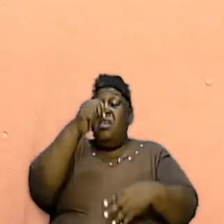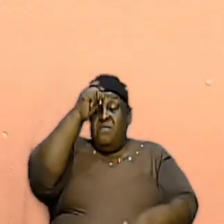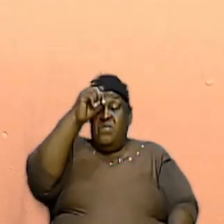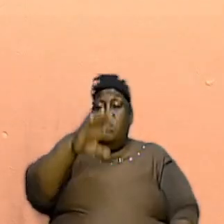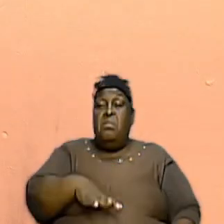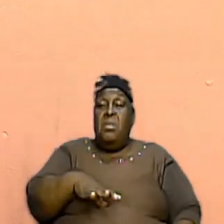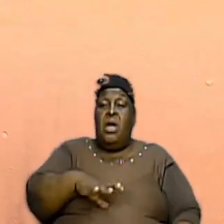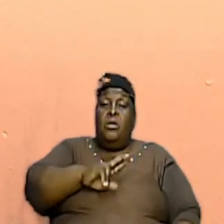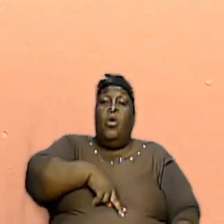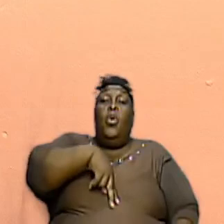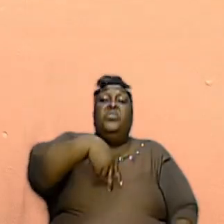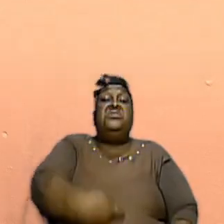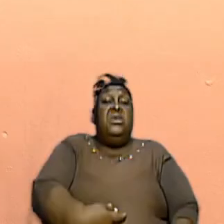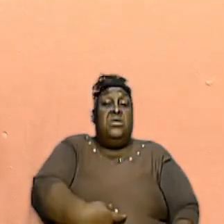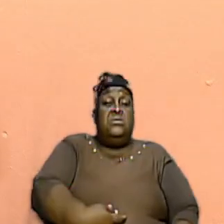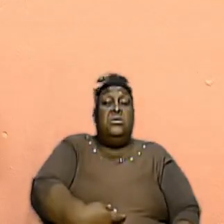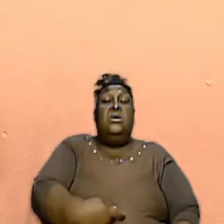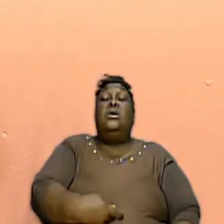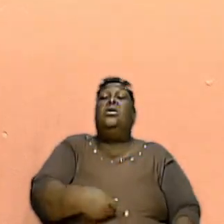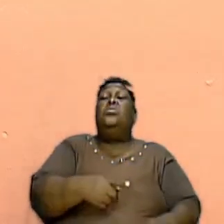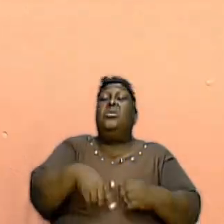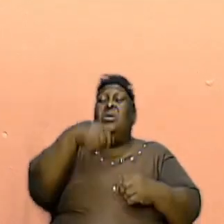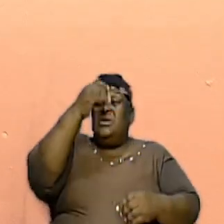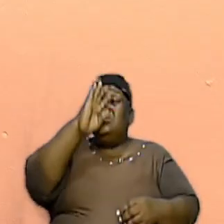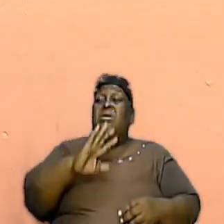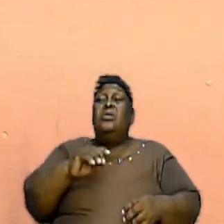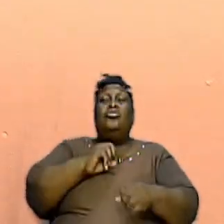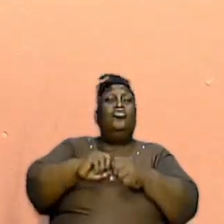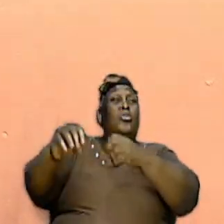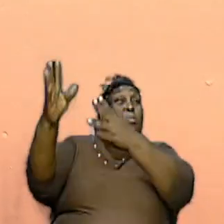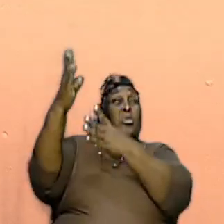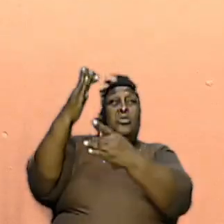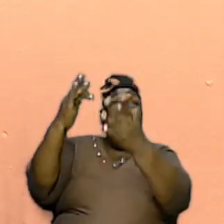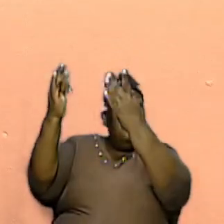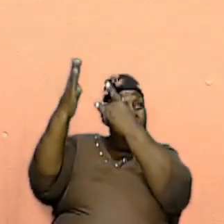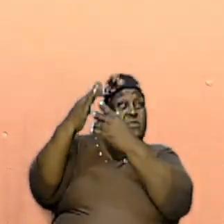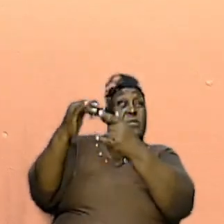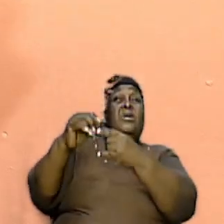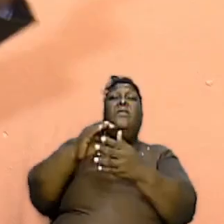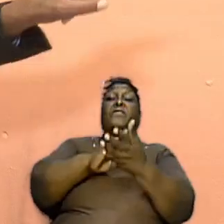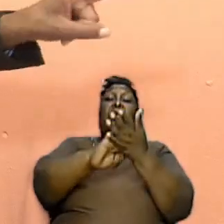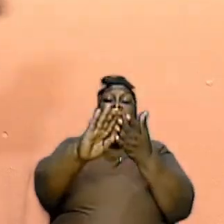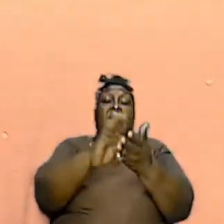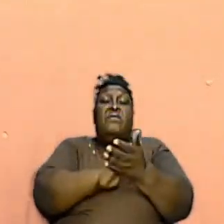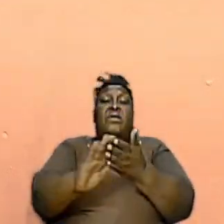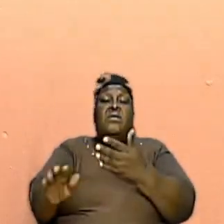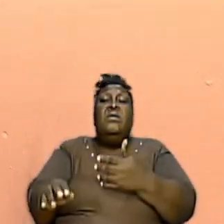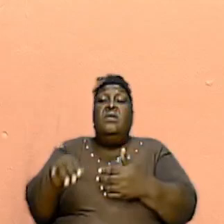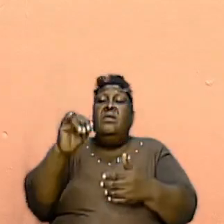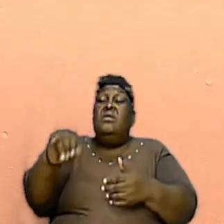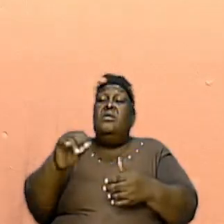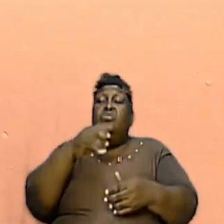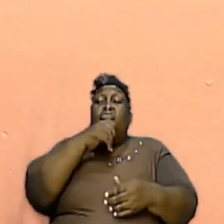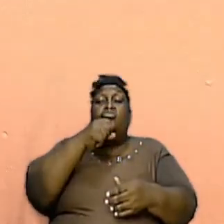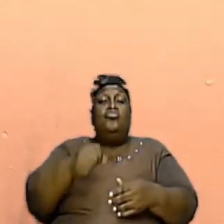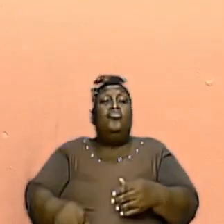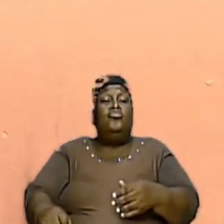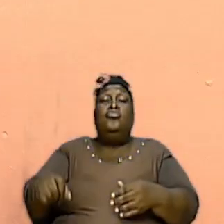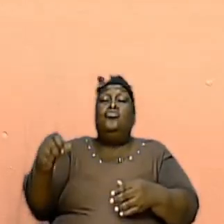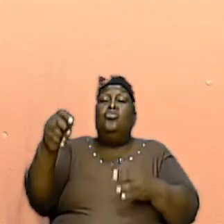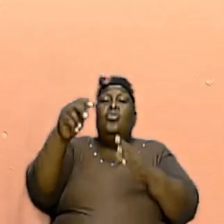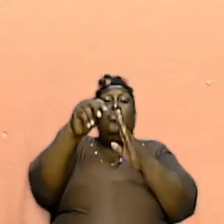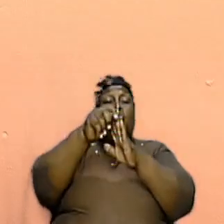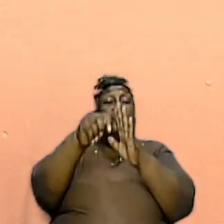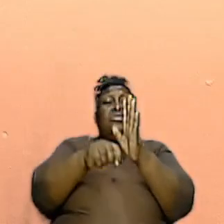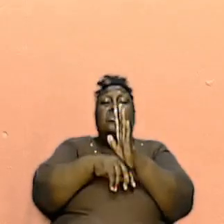vex because God is so merciful and forgiving brethren that was Old Testament time that's